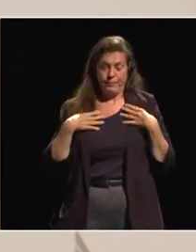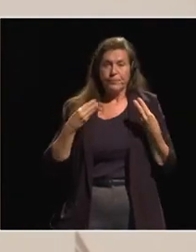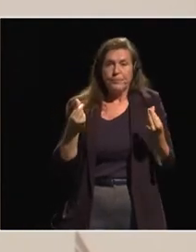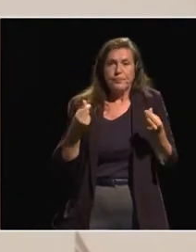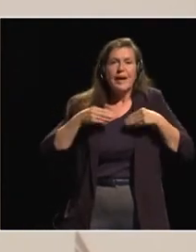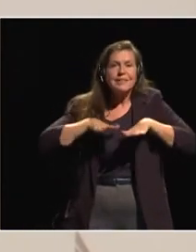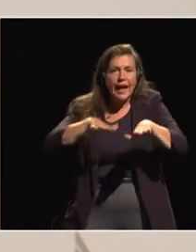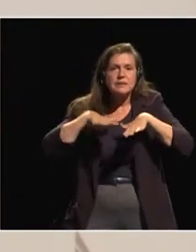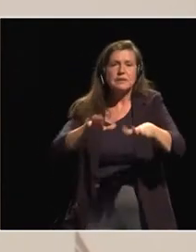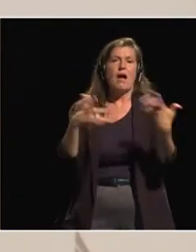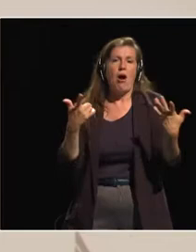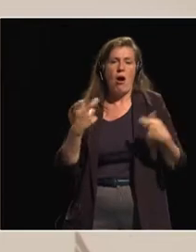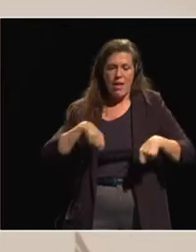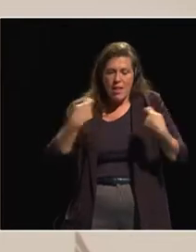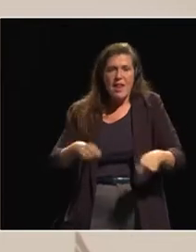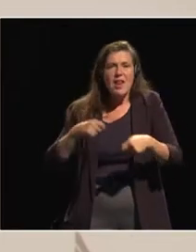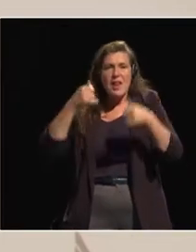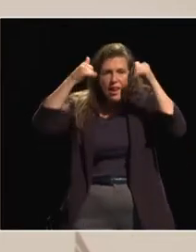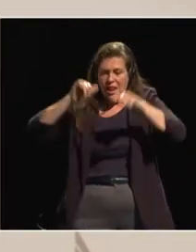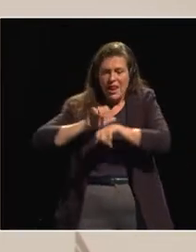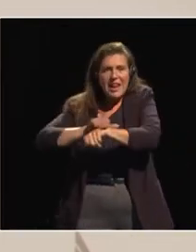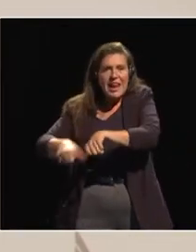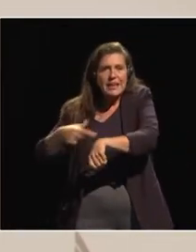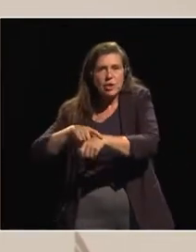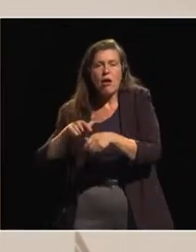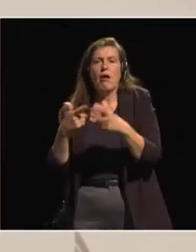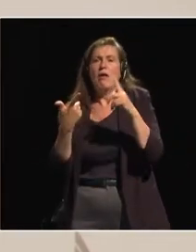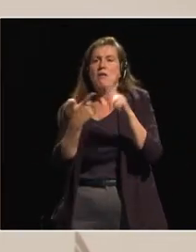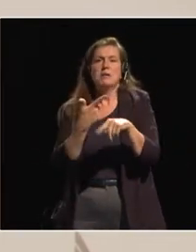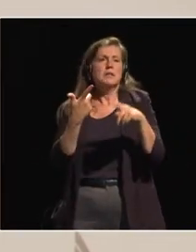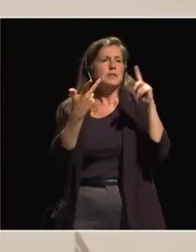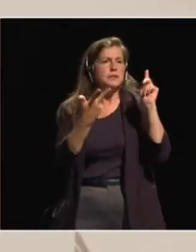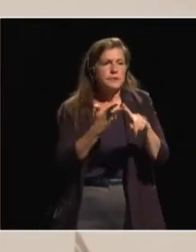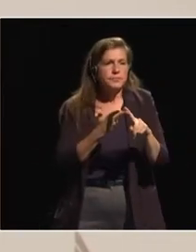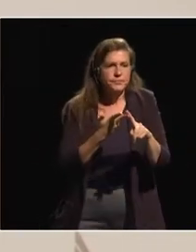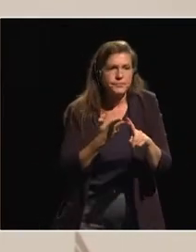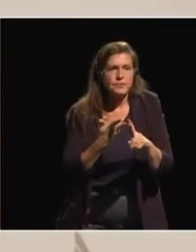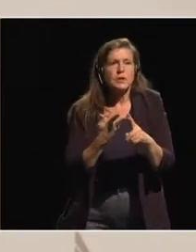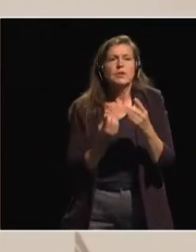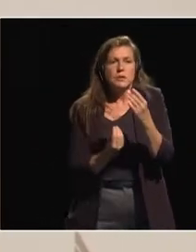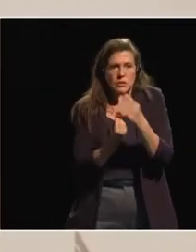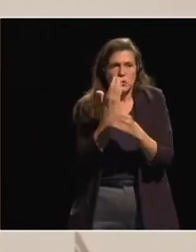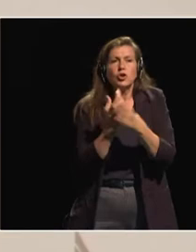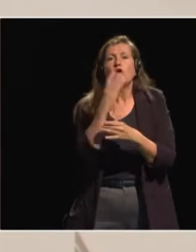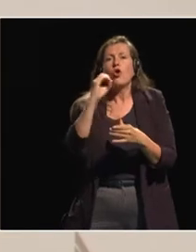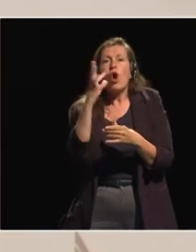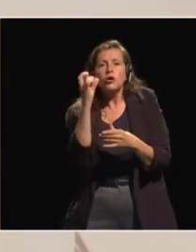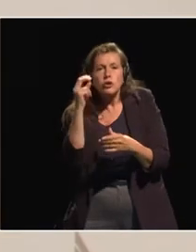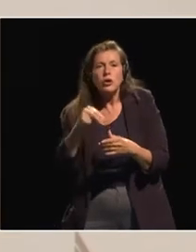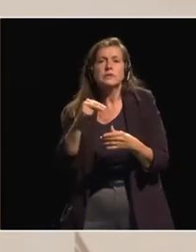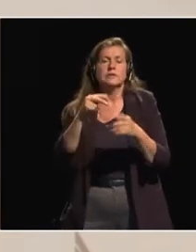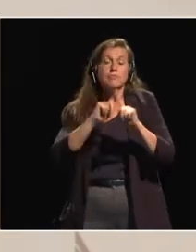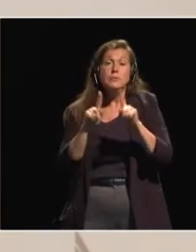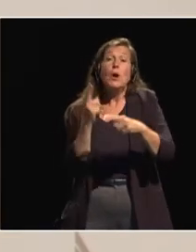look at the leather, look at the sesame, look at the cotton. All those products and fruits also,